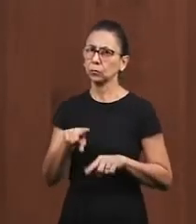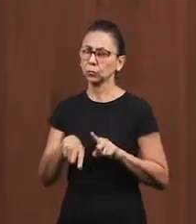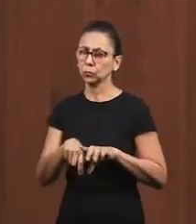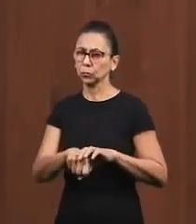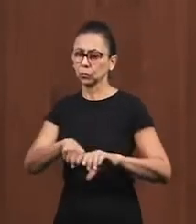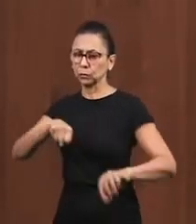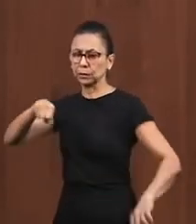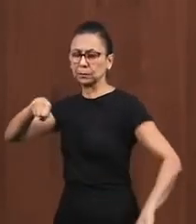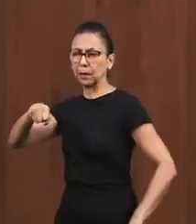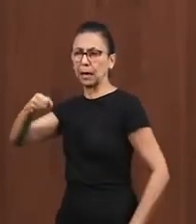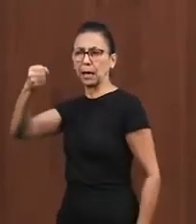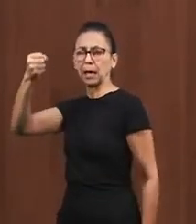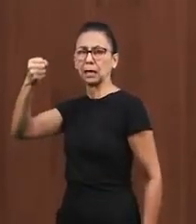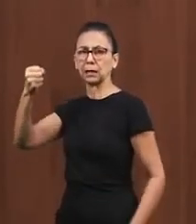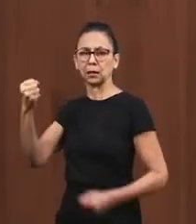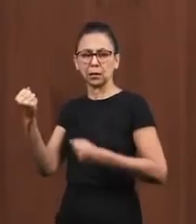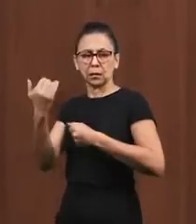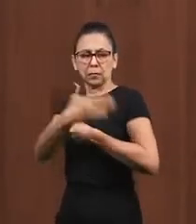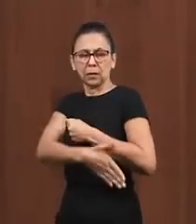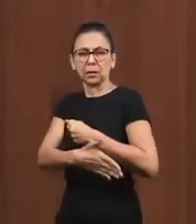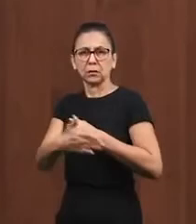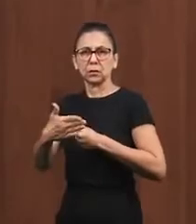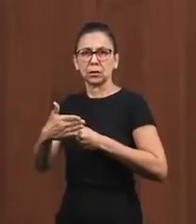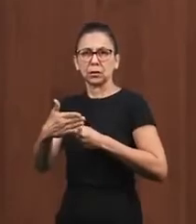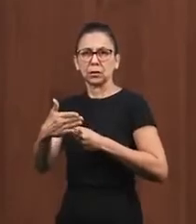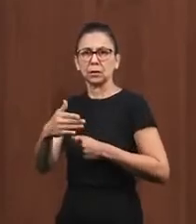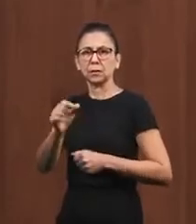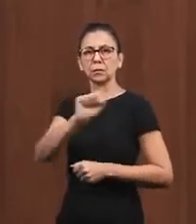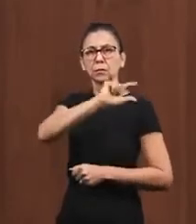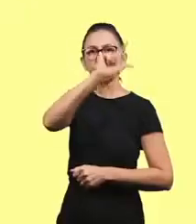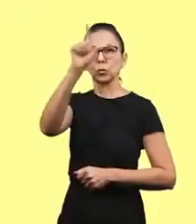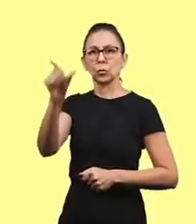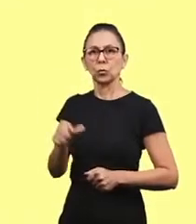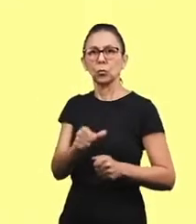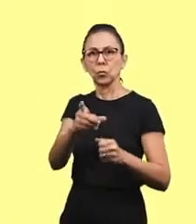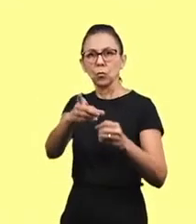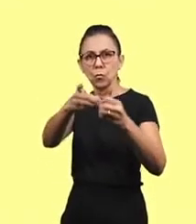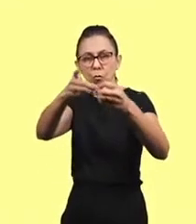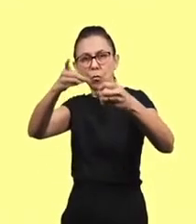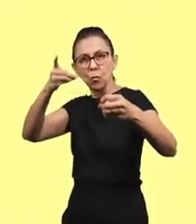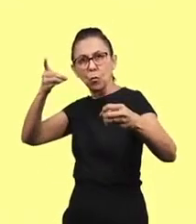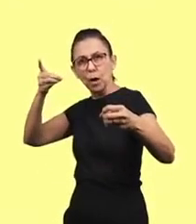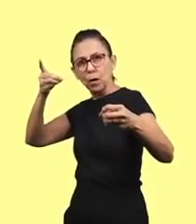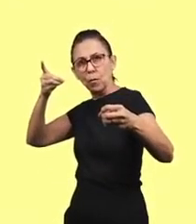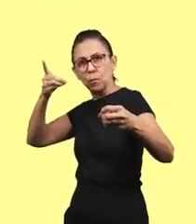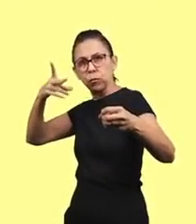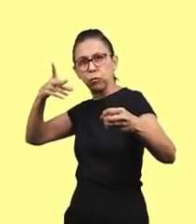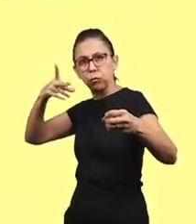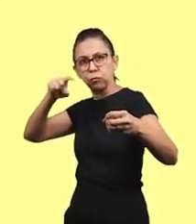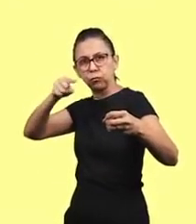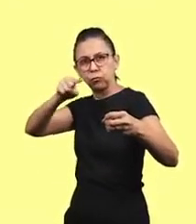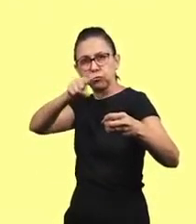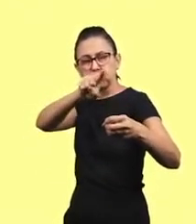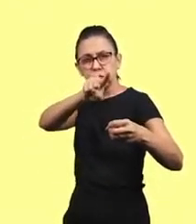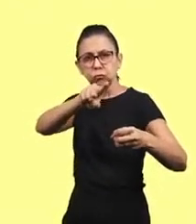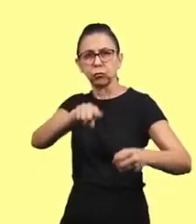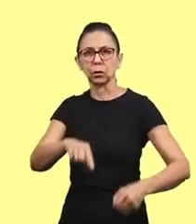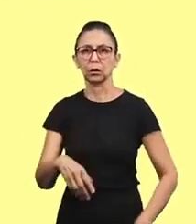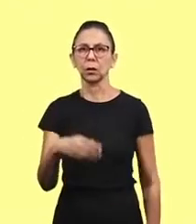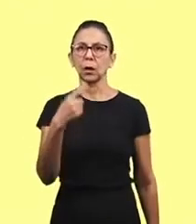and the word of God said that with one hand they worked on the construction of the wall and with the other they held the weapons